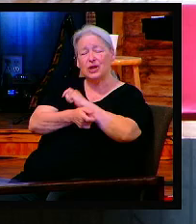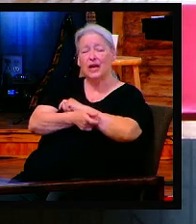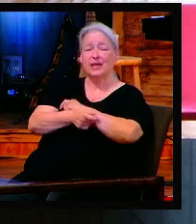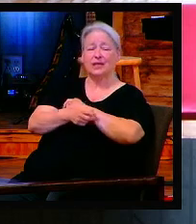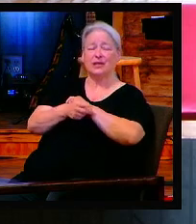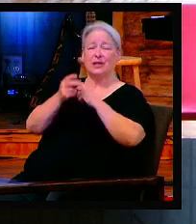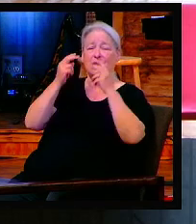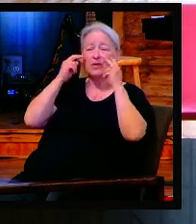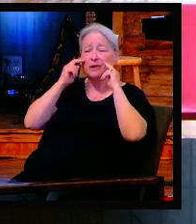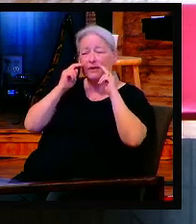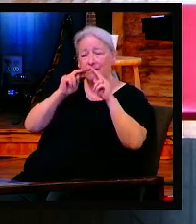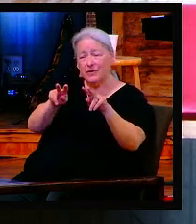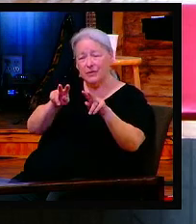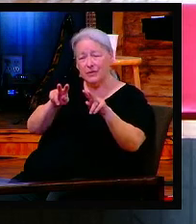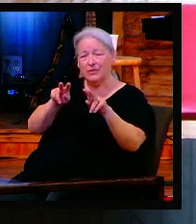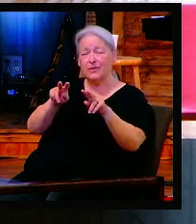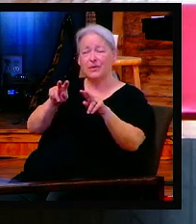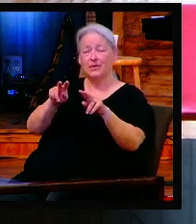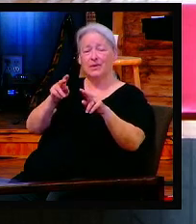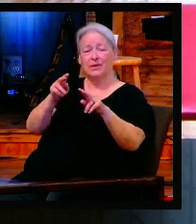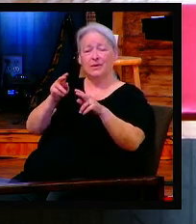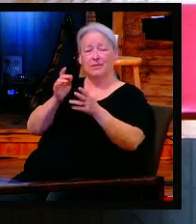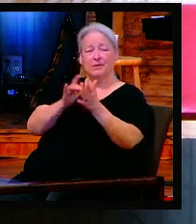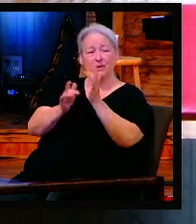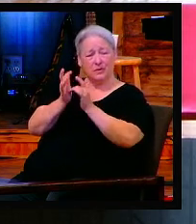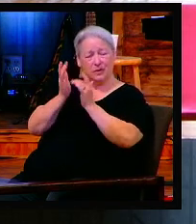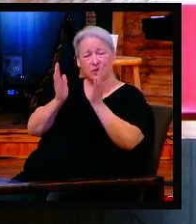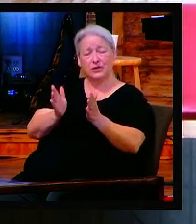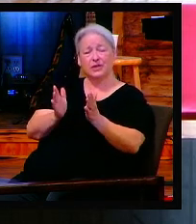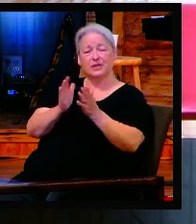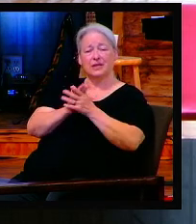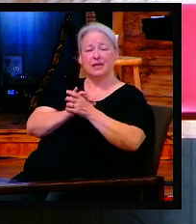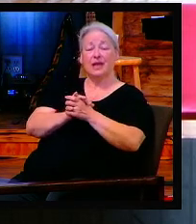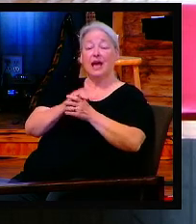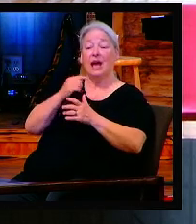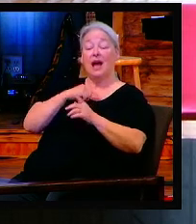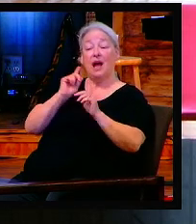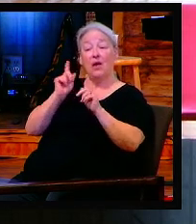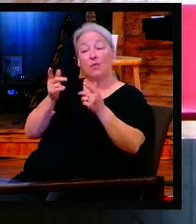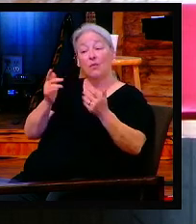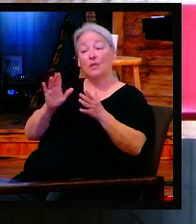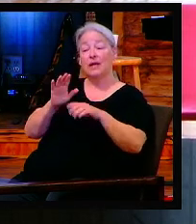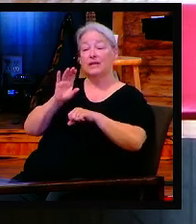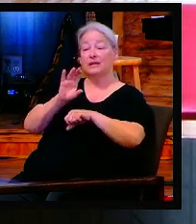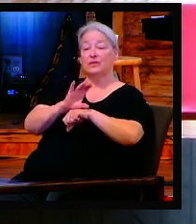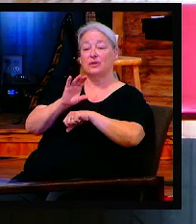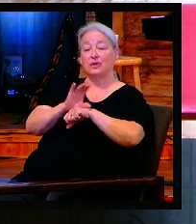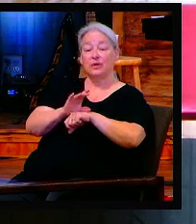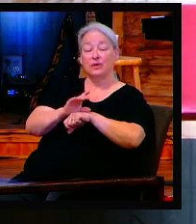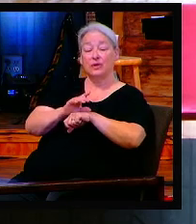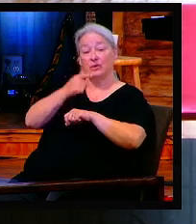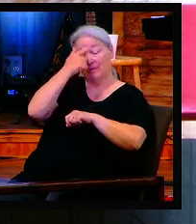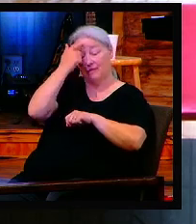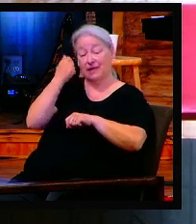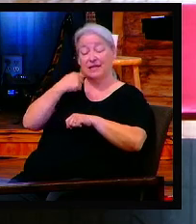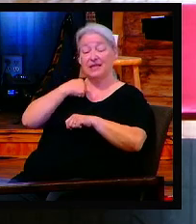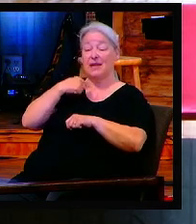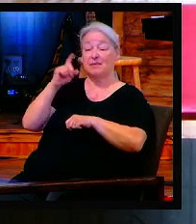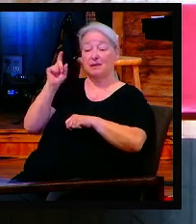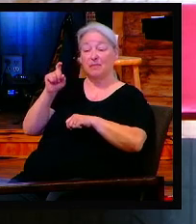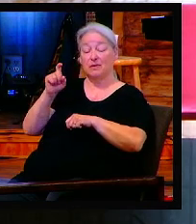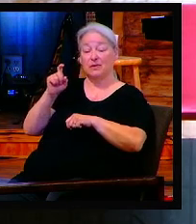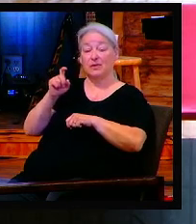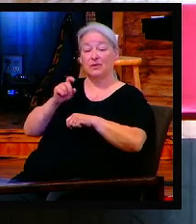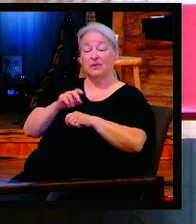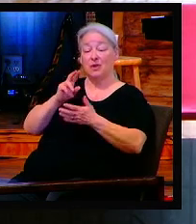years I thought, you know, I'm going to go to church because I'm supposed to, and I'm going to read the Bible because I'm supposed to. And I was like,